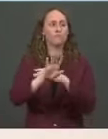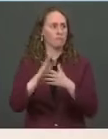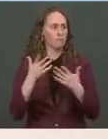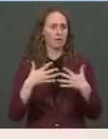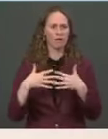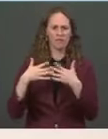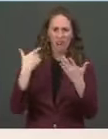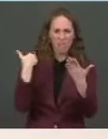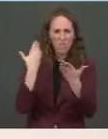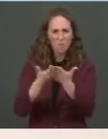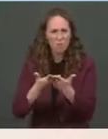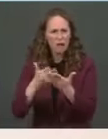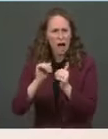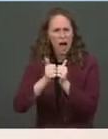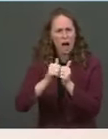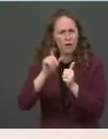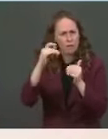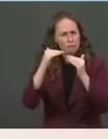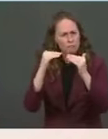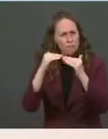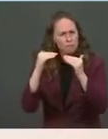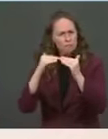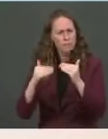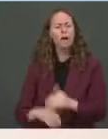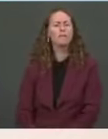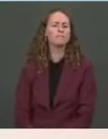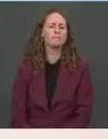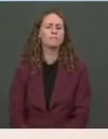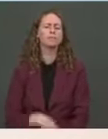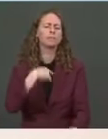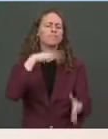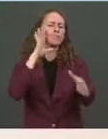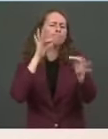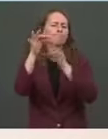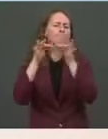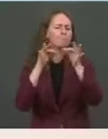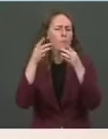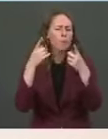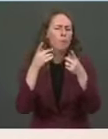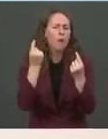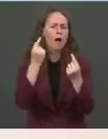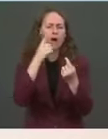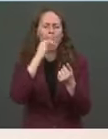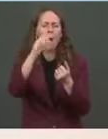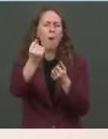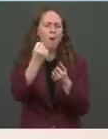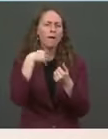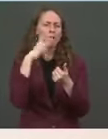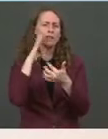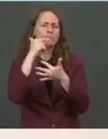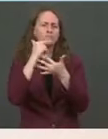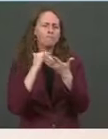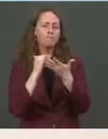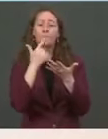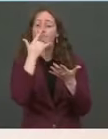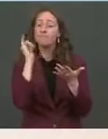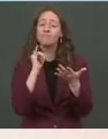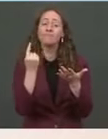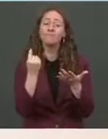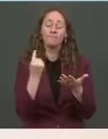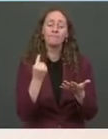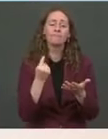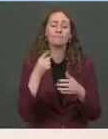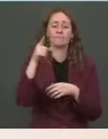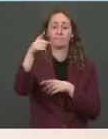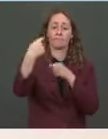let me explain to you again, Peter, how our process works. individuals come across the border and they